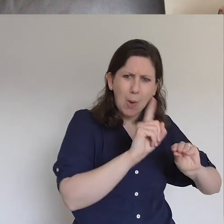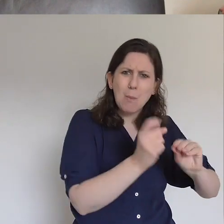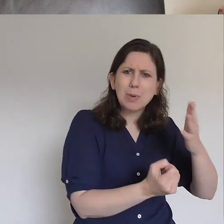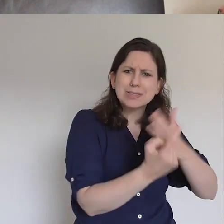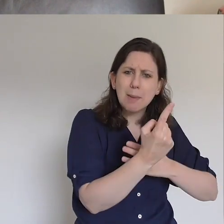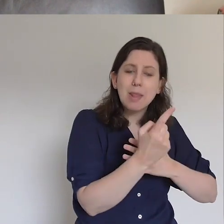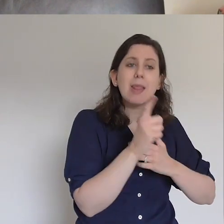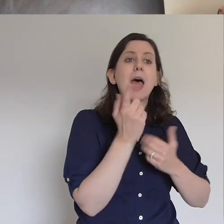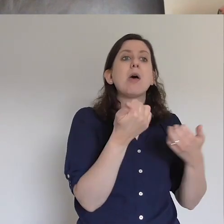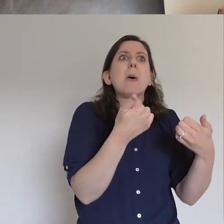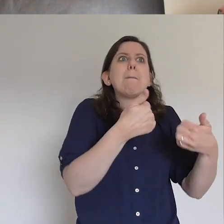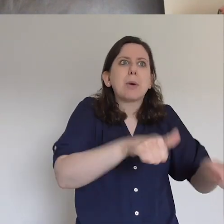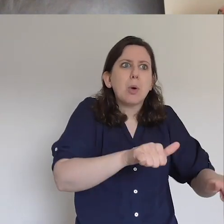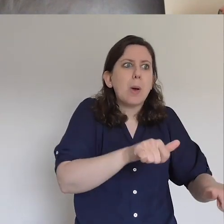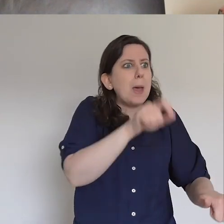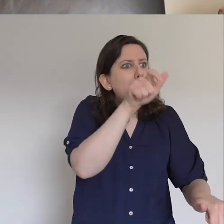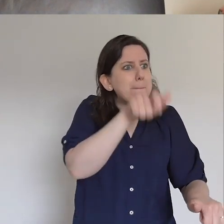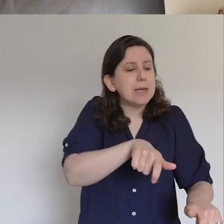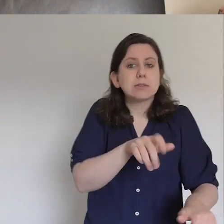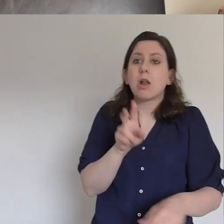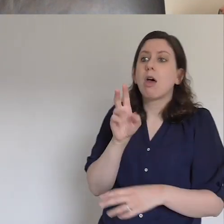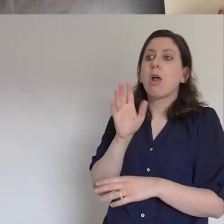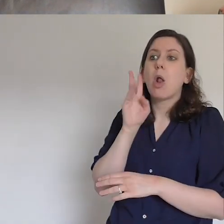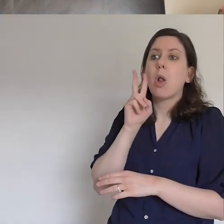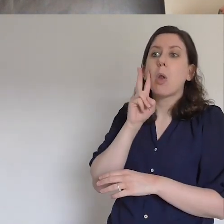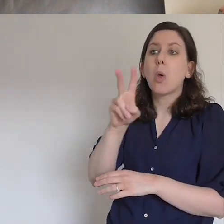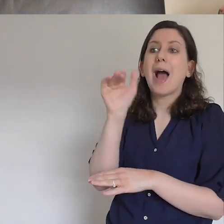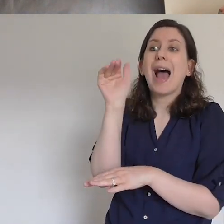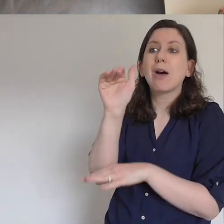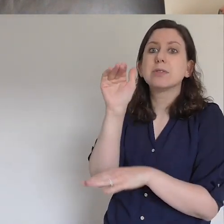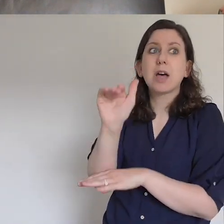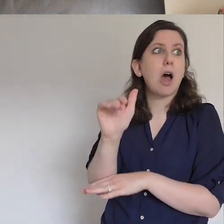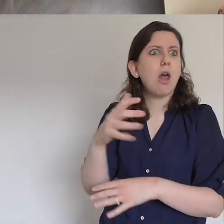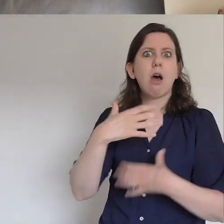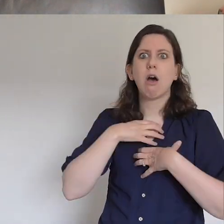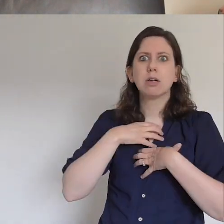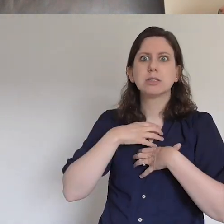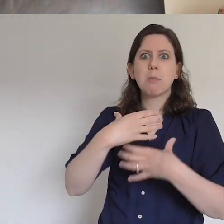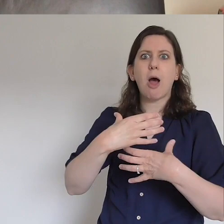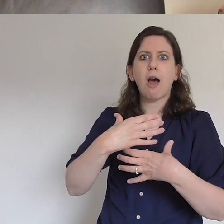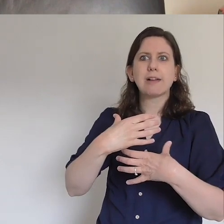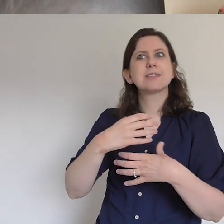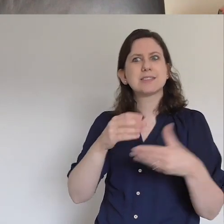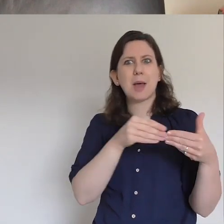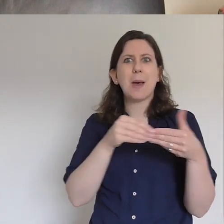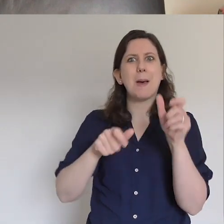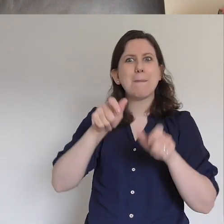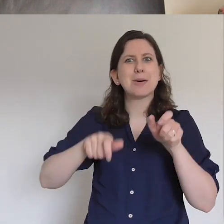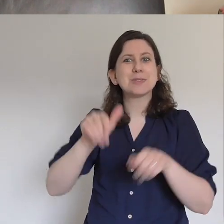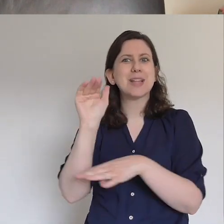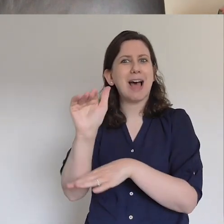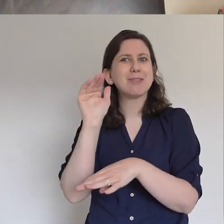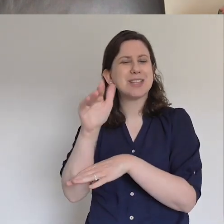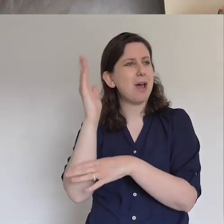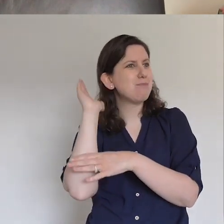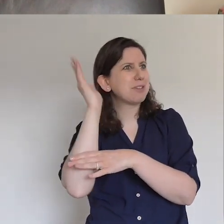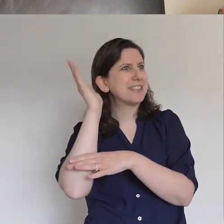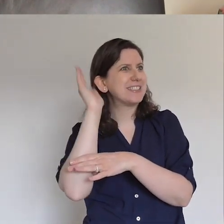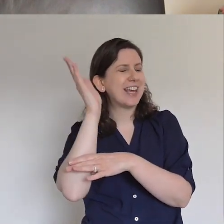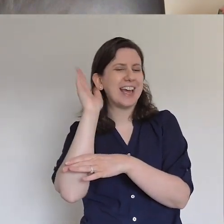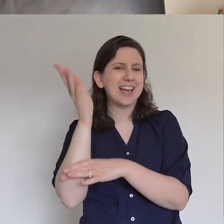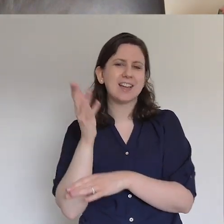looks out the window and says, surprise! They're out there. What are they doing? What you banged them up for? You know, this is an